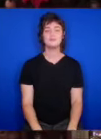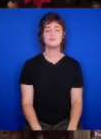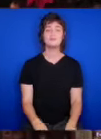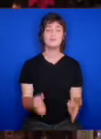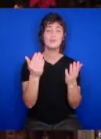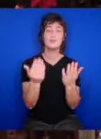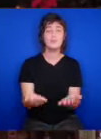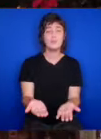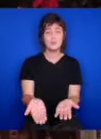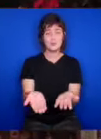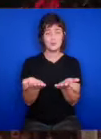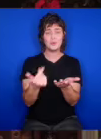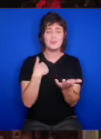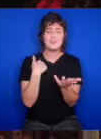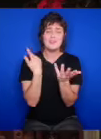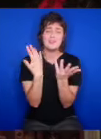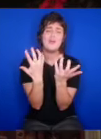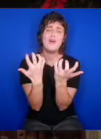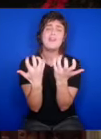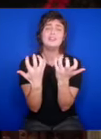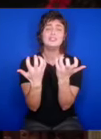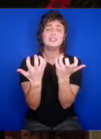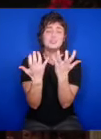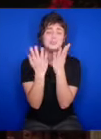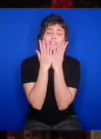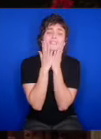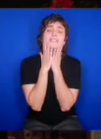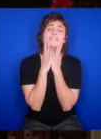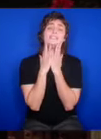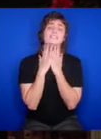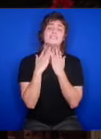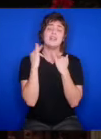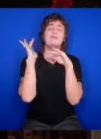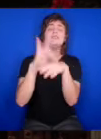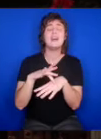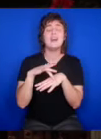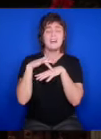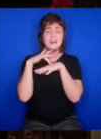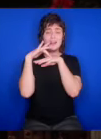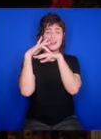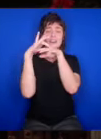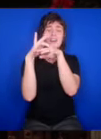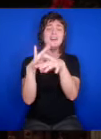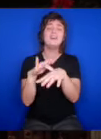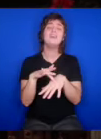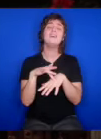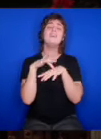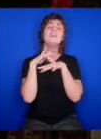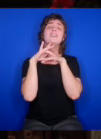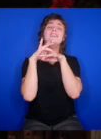I want you so, it's like I'm losing my mind.